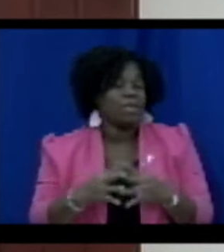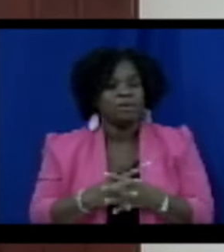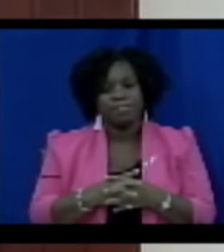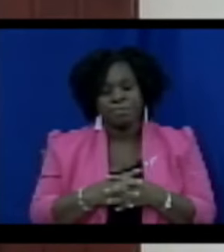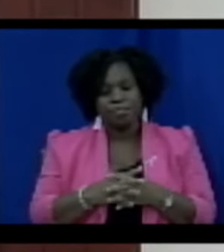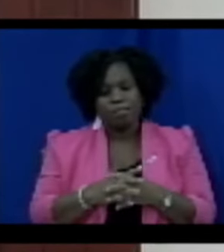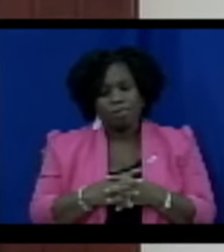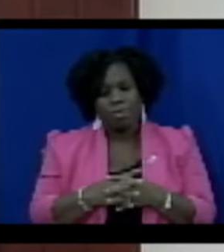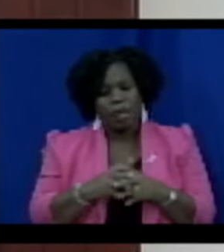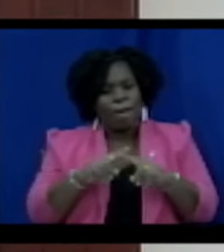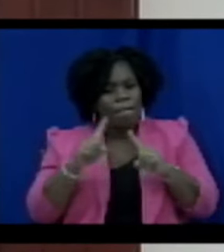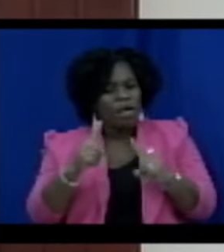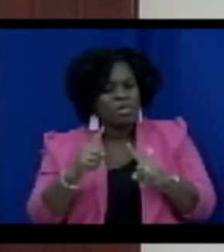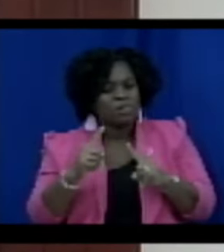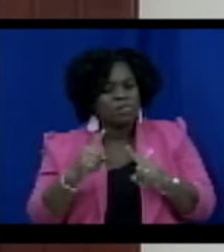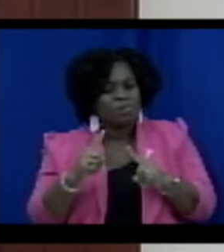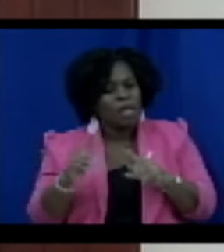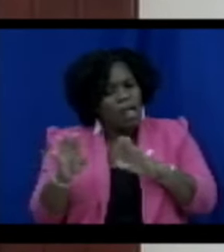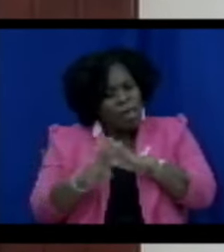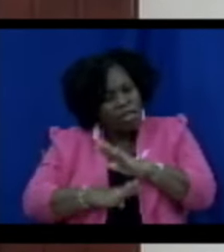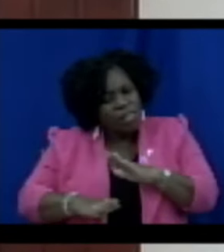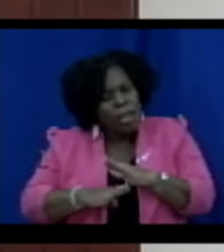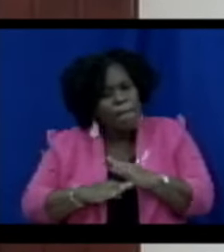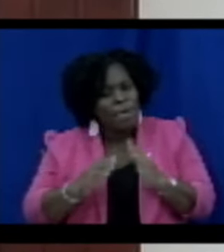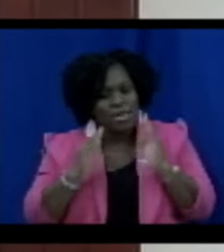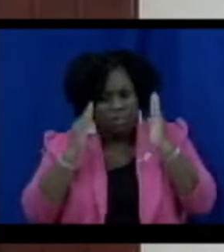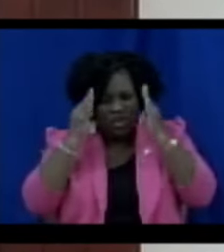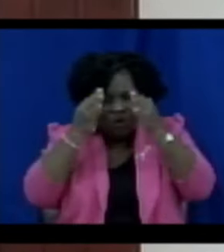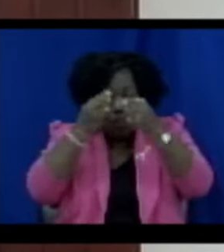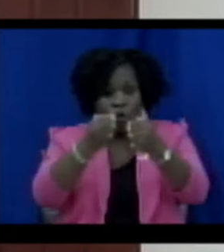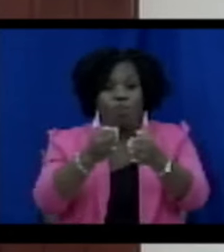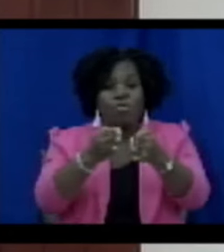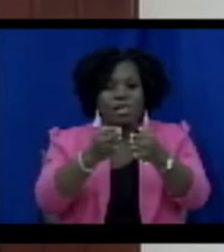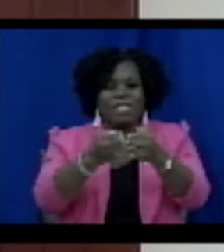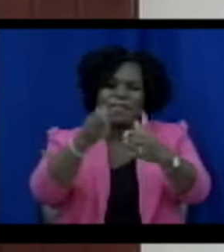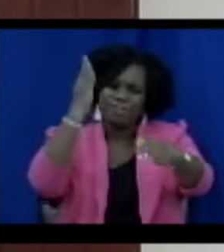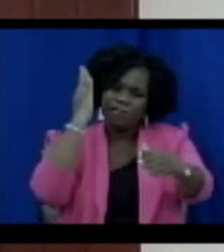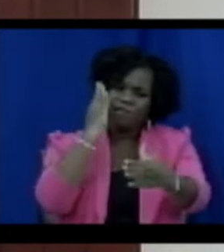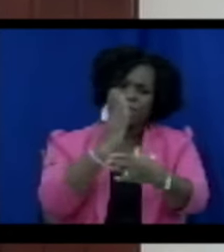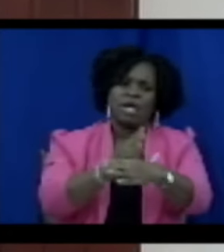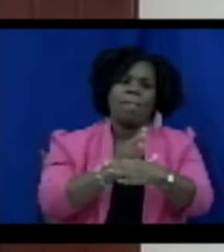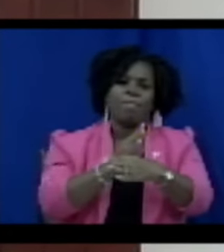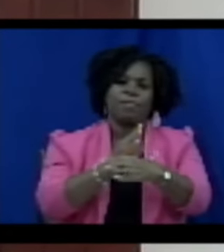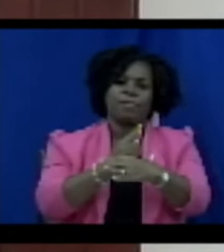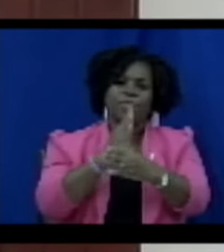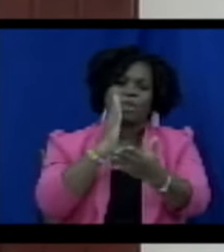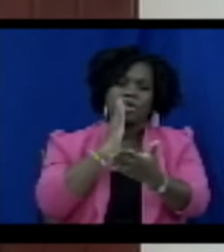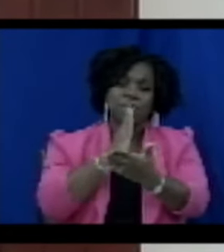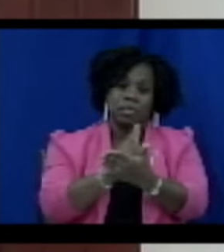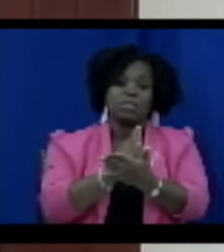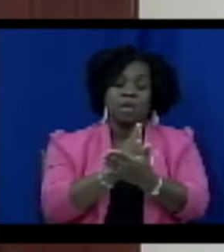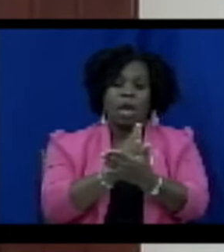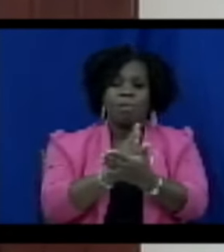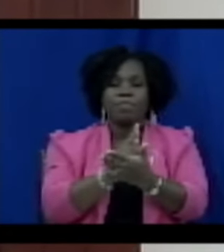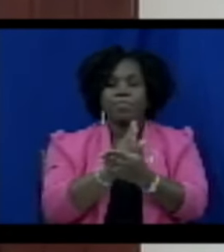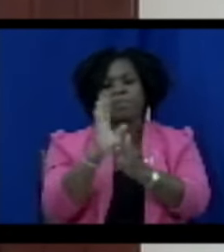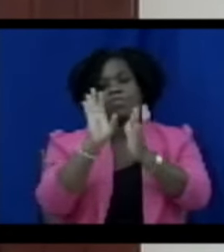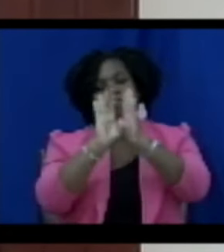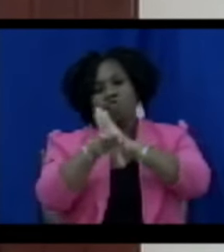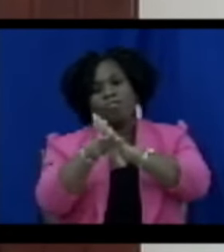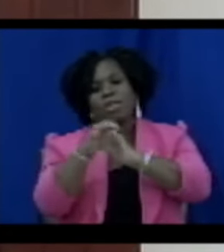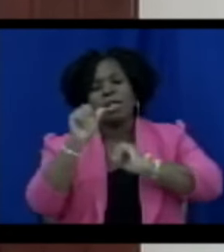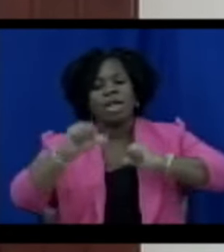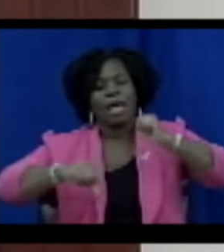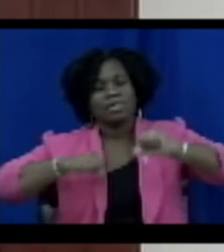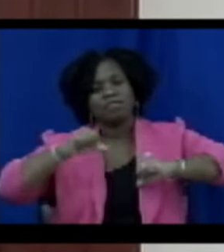primary goal of proceeds of crime legislation is to deter criminal activity by depriving criminals of the financial benefits derived from their unlawful